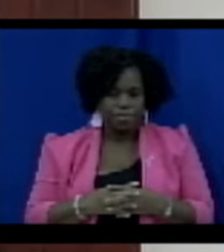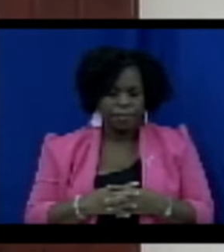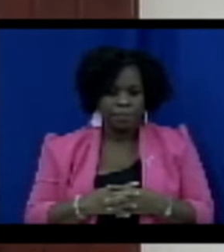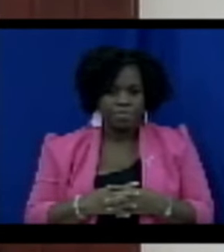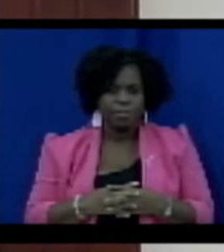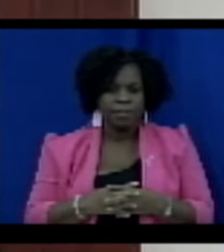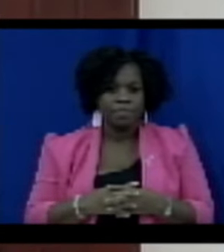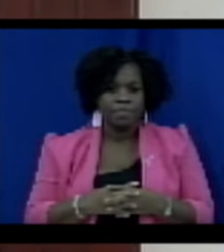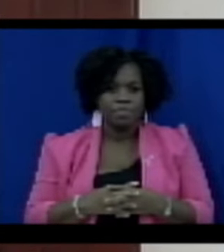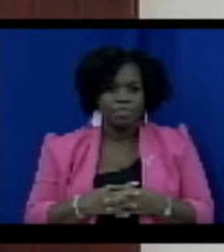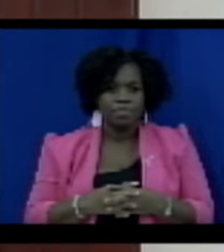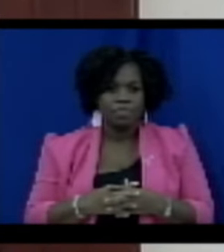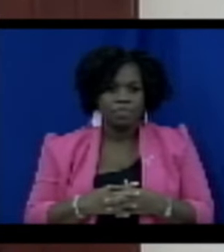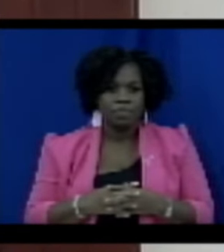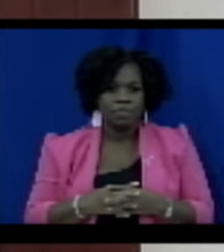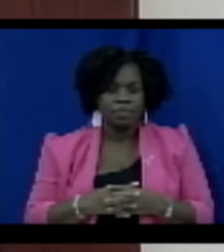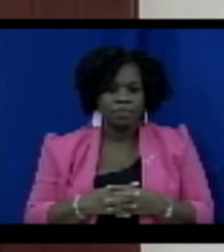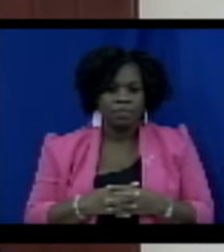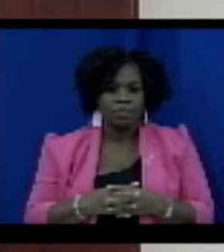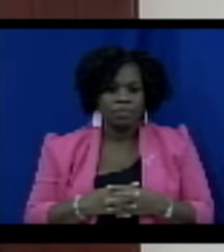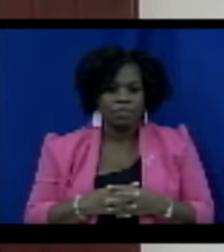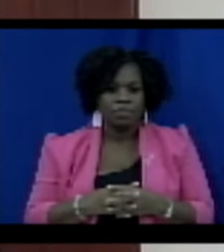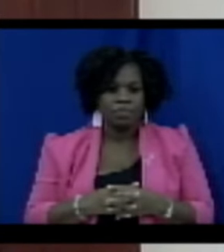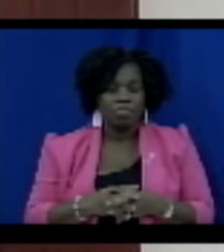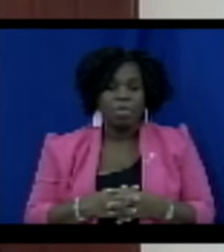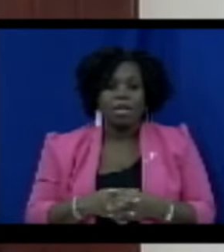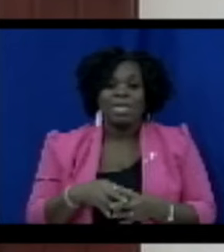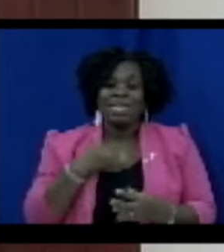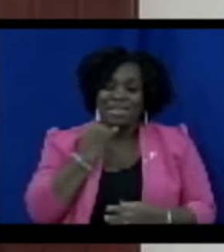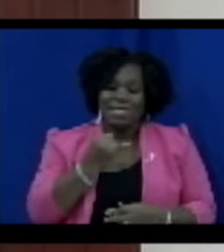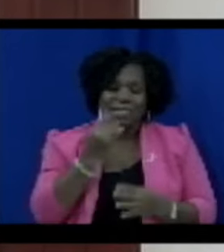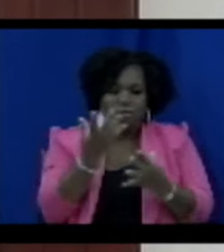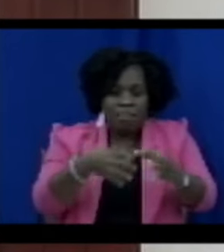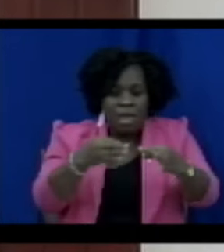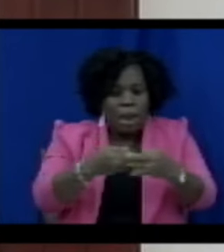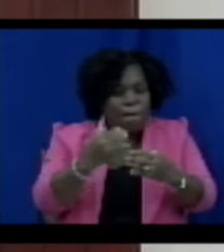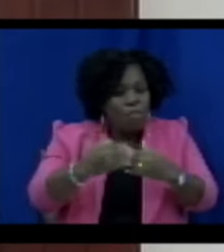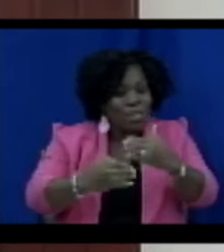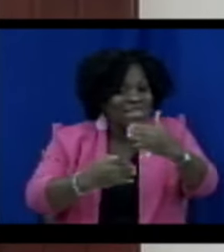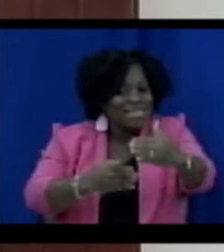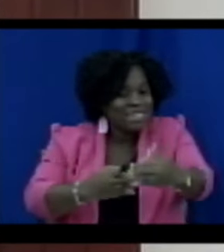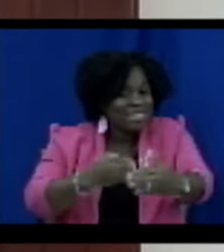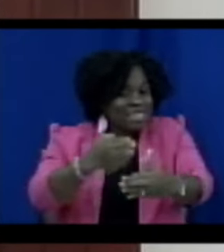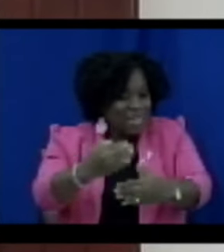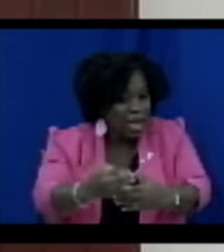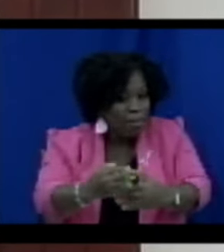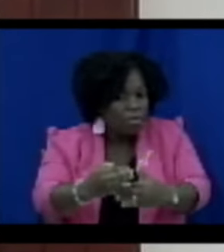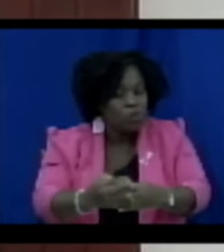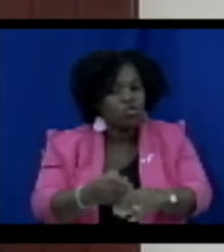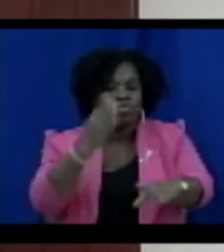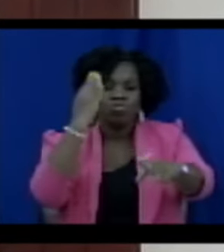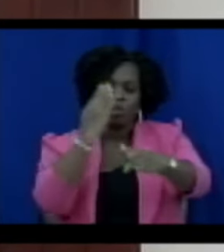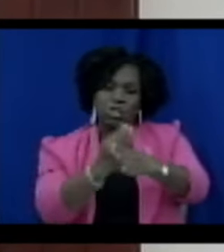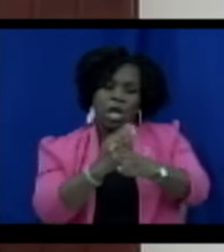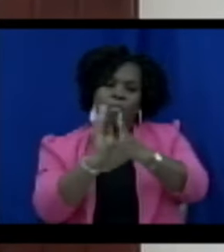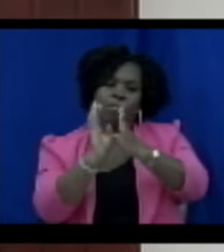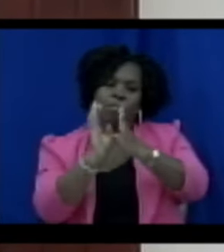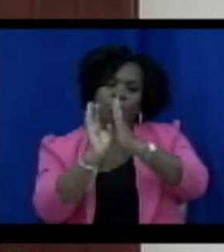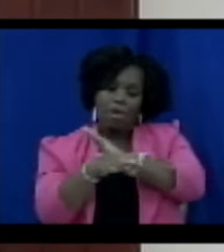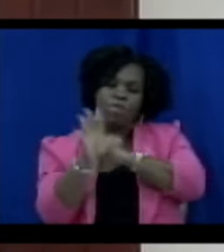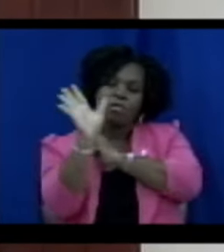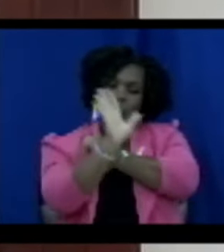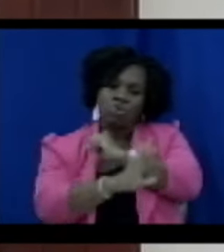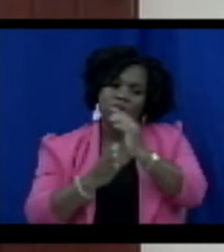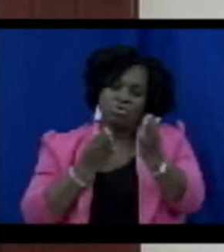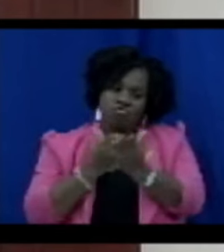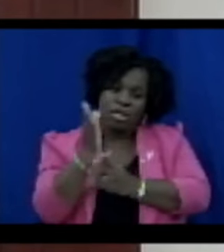is not a mere technicality. It is a fundamental step in our ongoing efforts to combat crime, protect the rights of individuals and